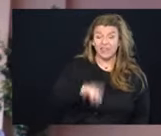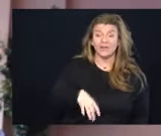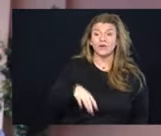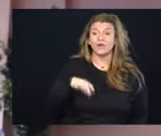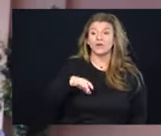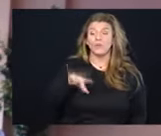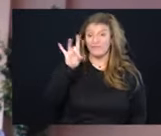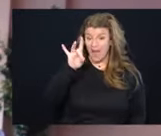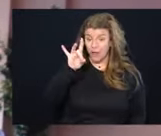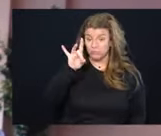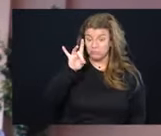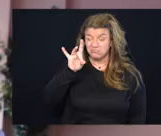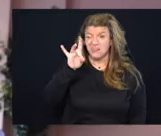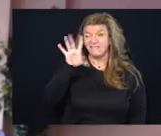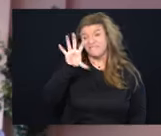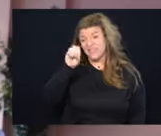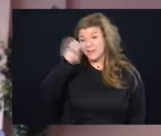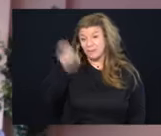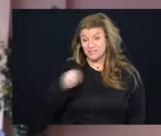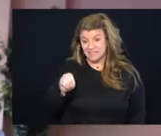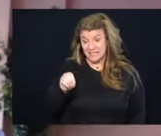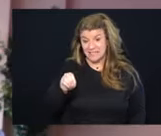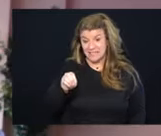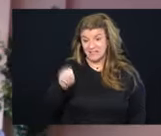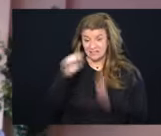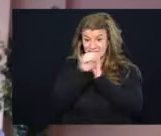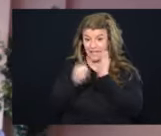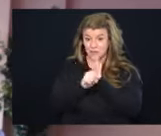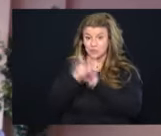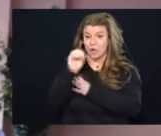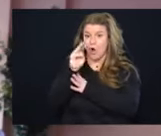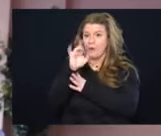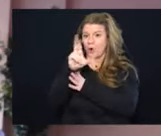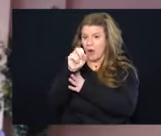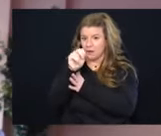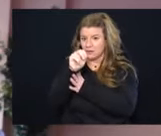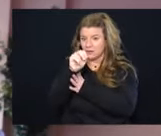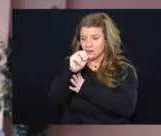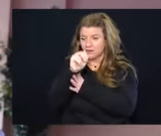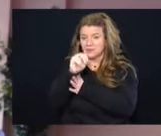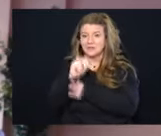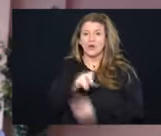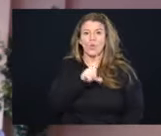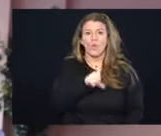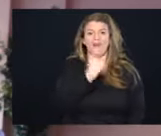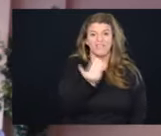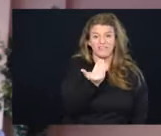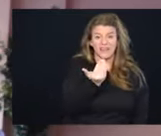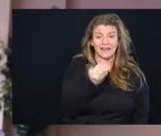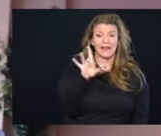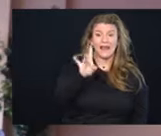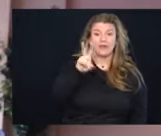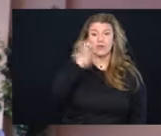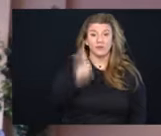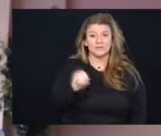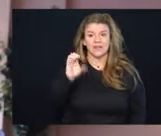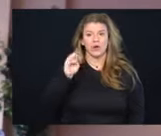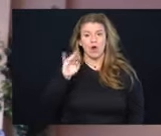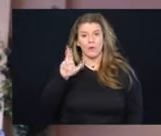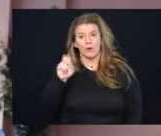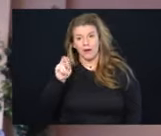that about 50% of the state was Omicron on one 15, 82% Omicron